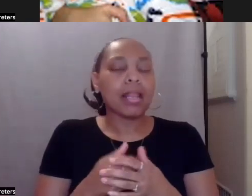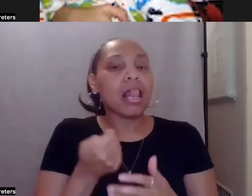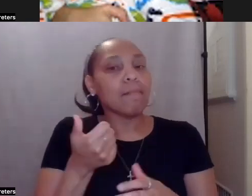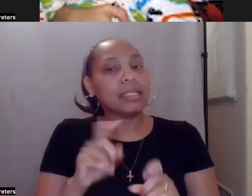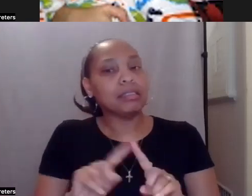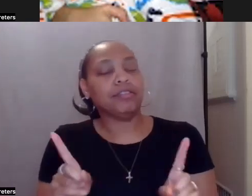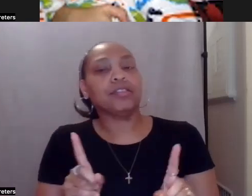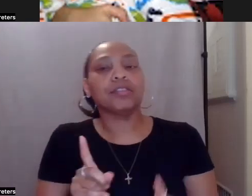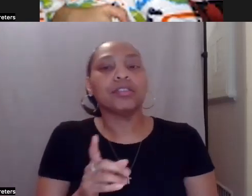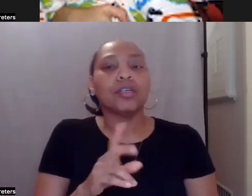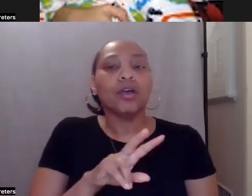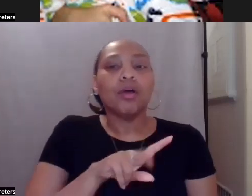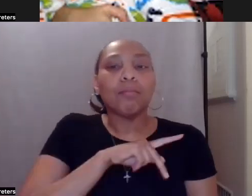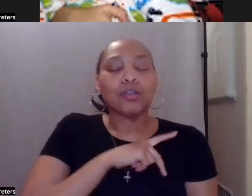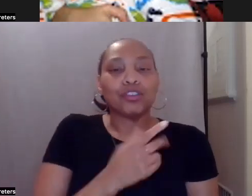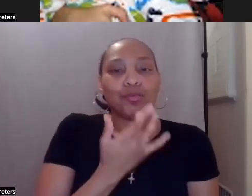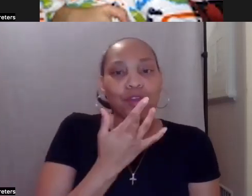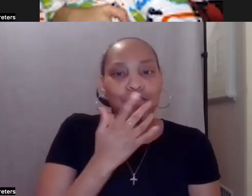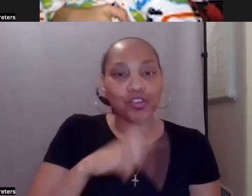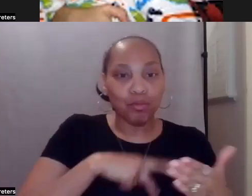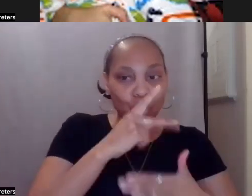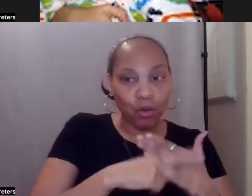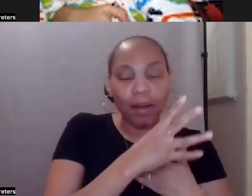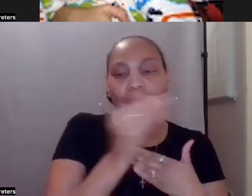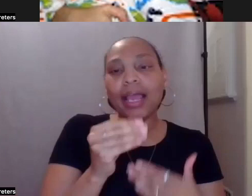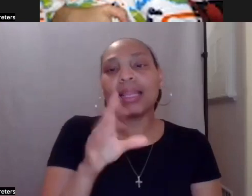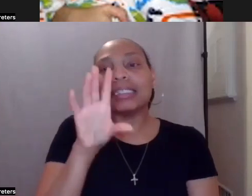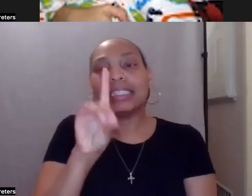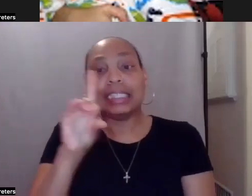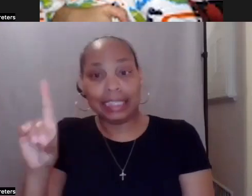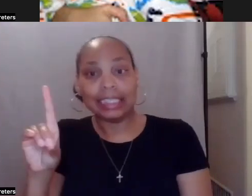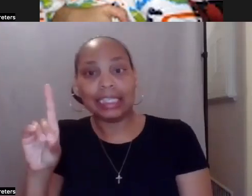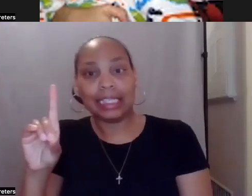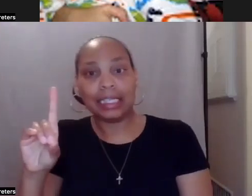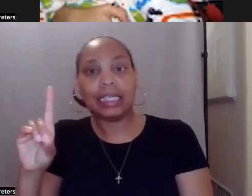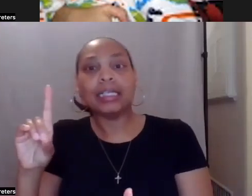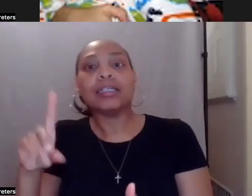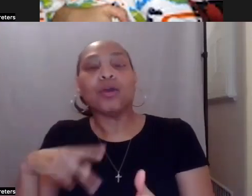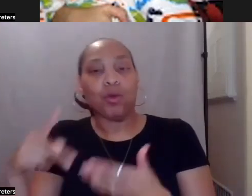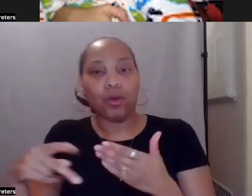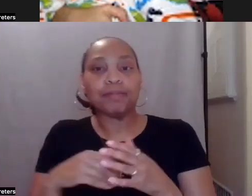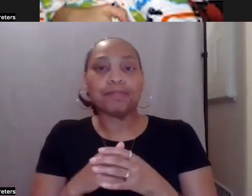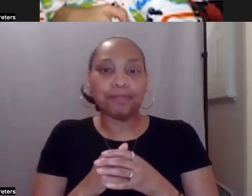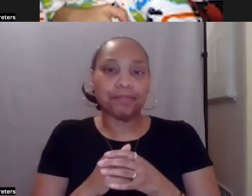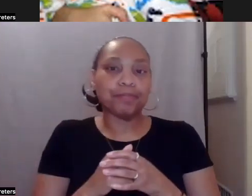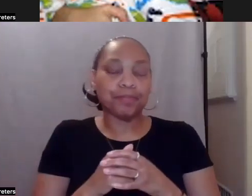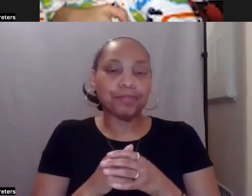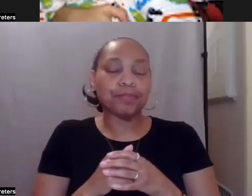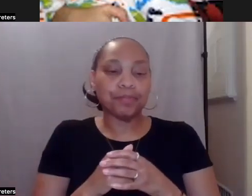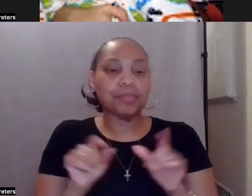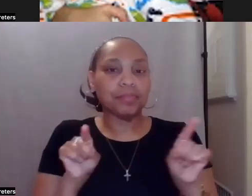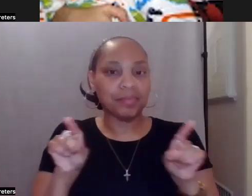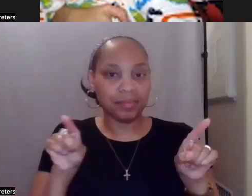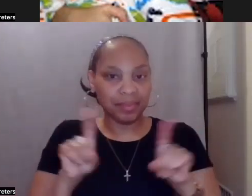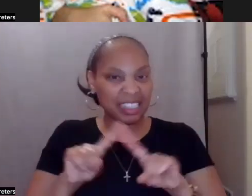personal preference program and the DDD, um, uh, piece that he uses are different. Um,